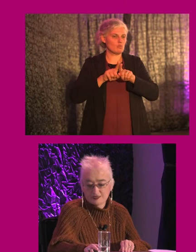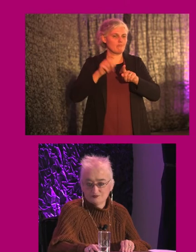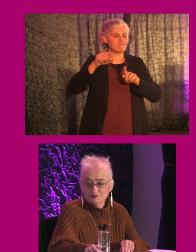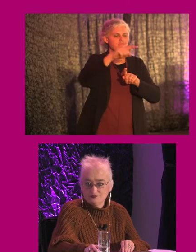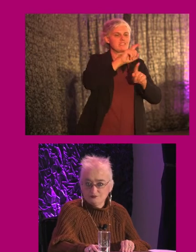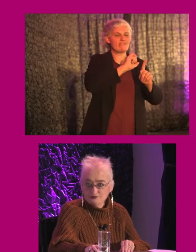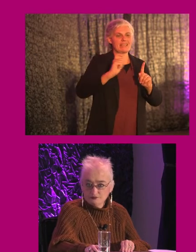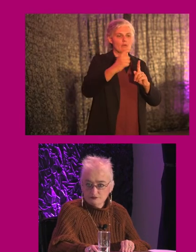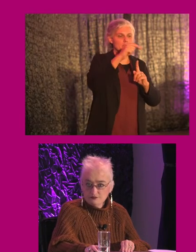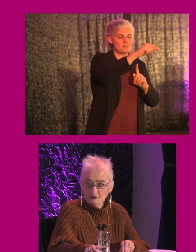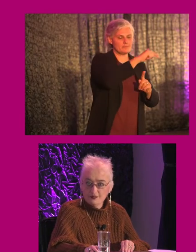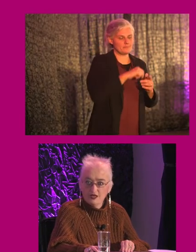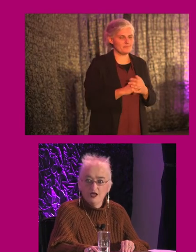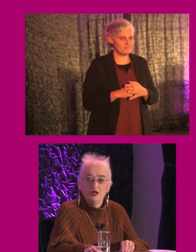county.